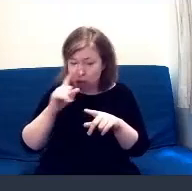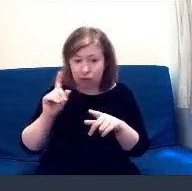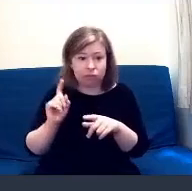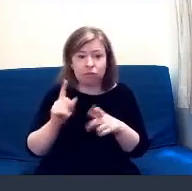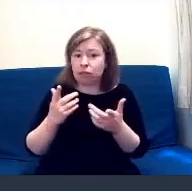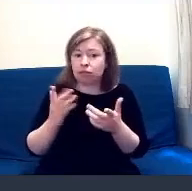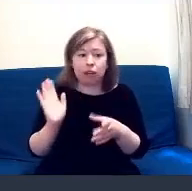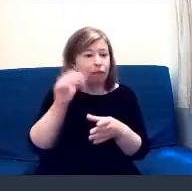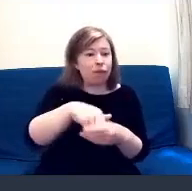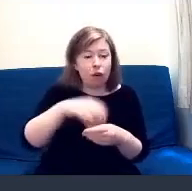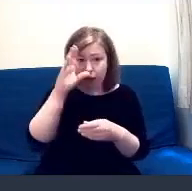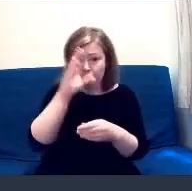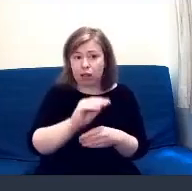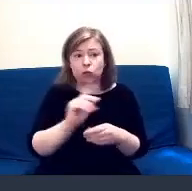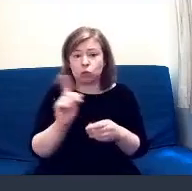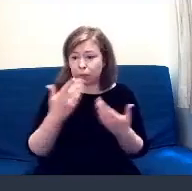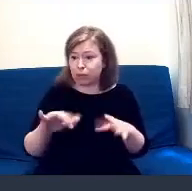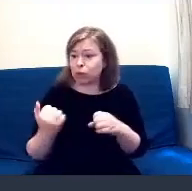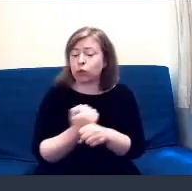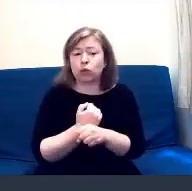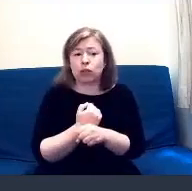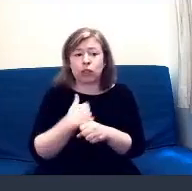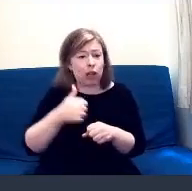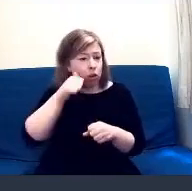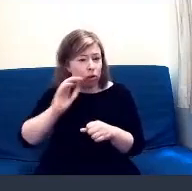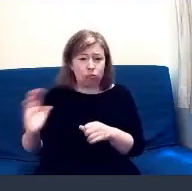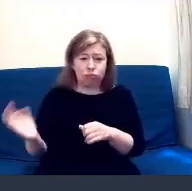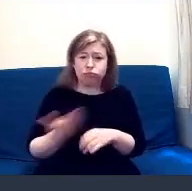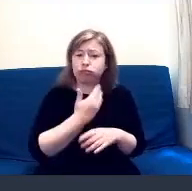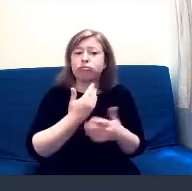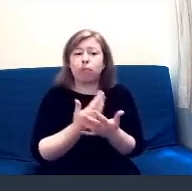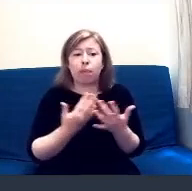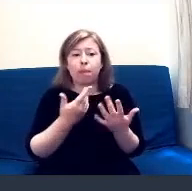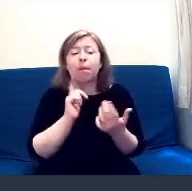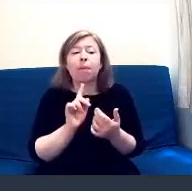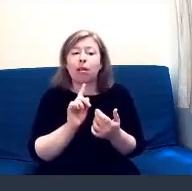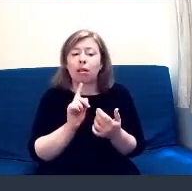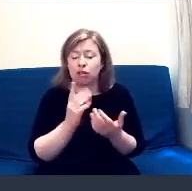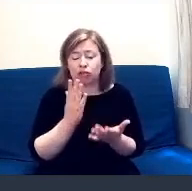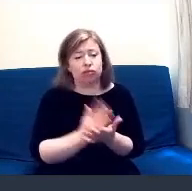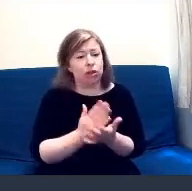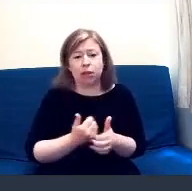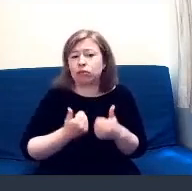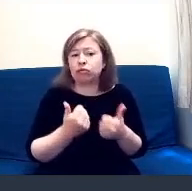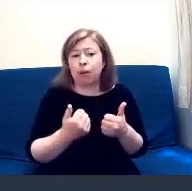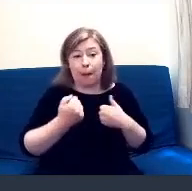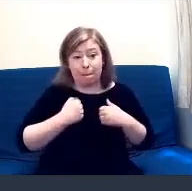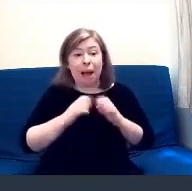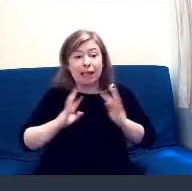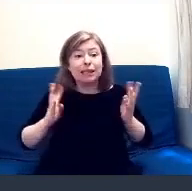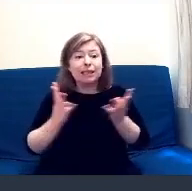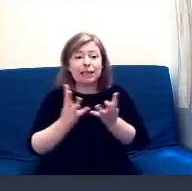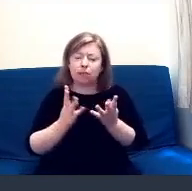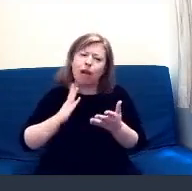And like I said, I think everybody has done brilliantly. And I know that my team has certainly has worked really, really hard.